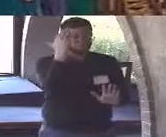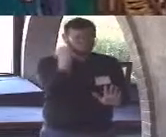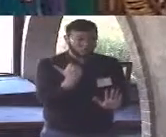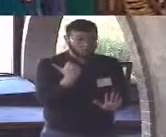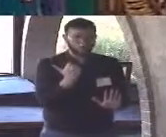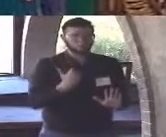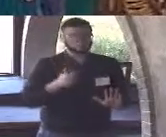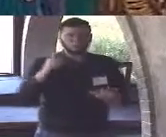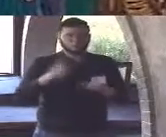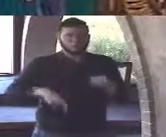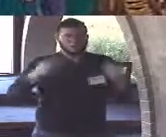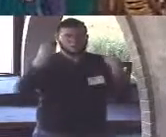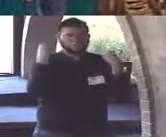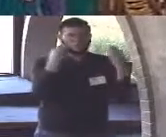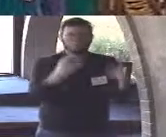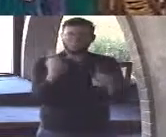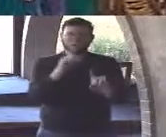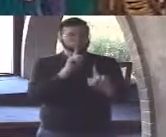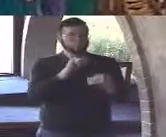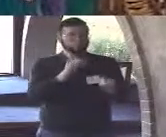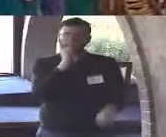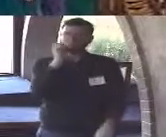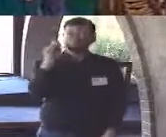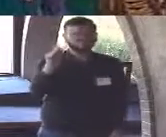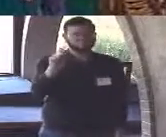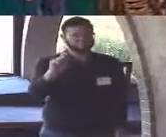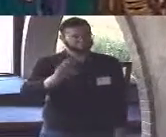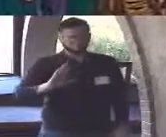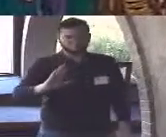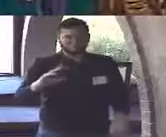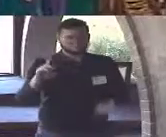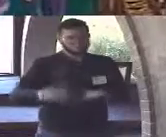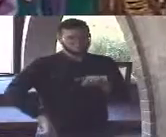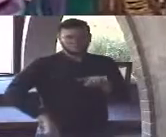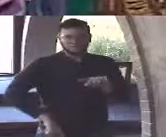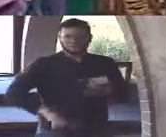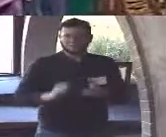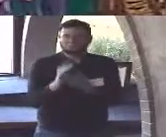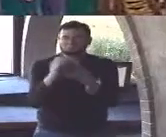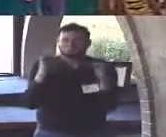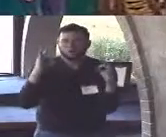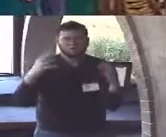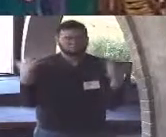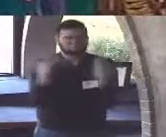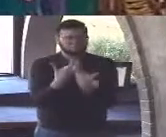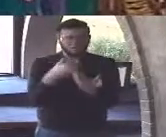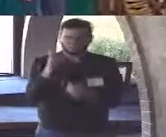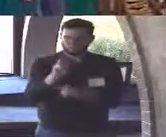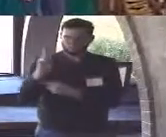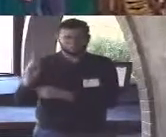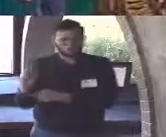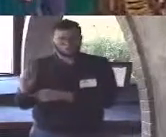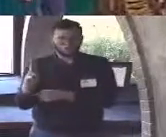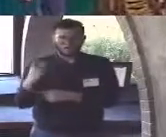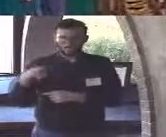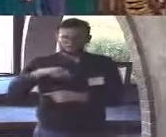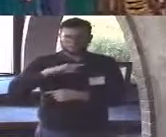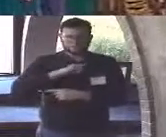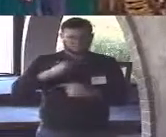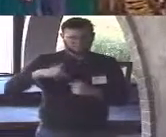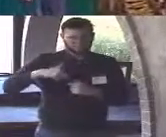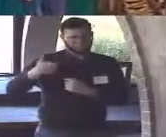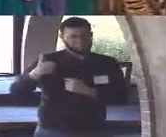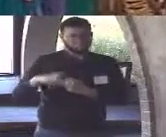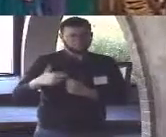be definitively answered which is great for a faith like Unitarian Universalism a faith that loves to play with untestable